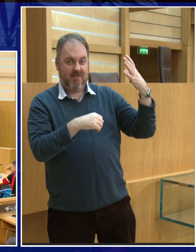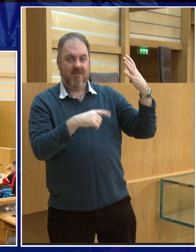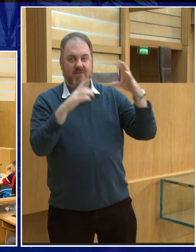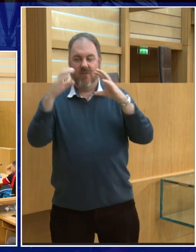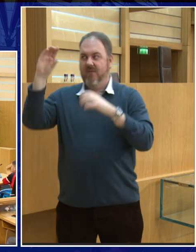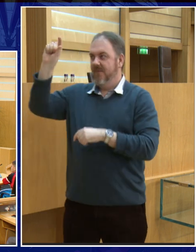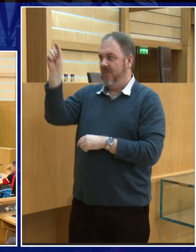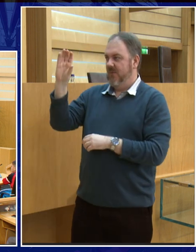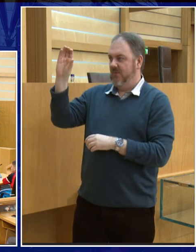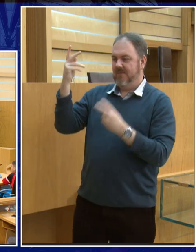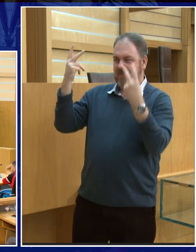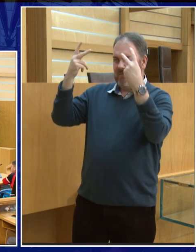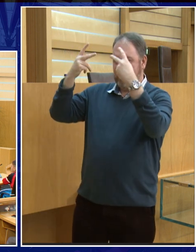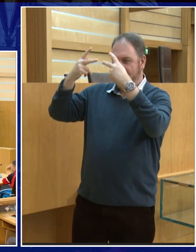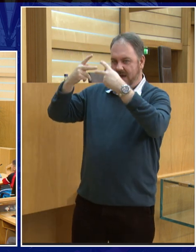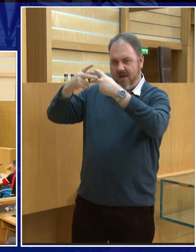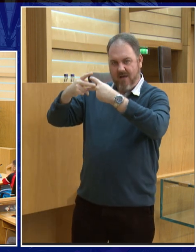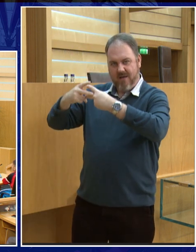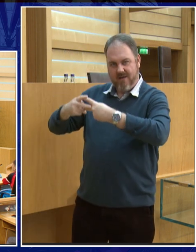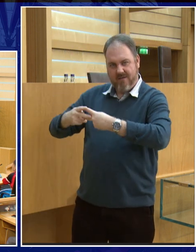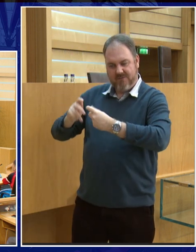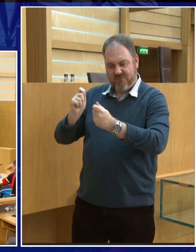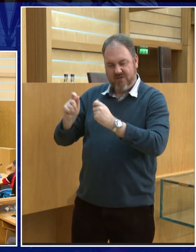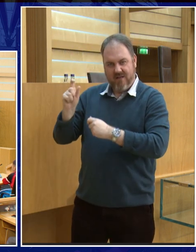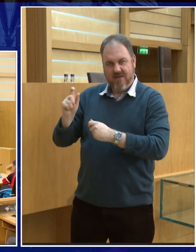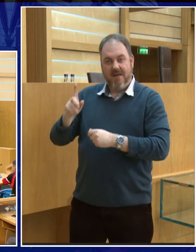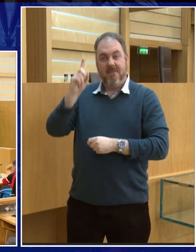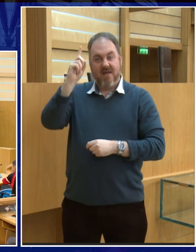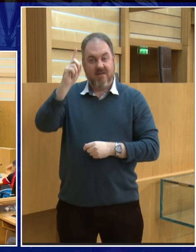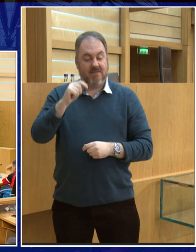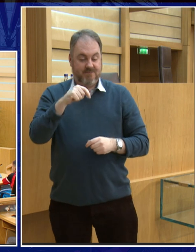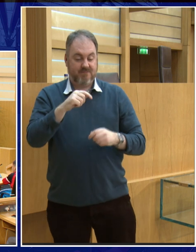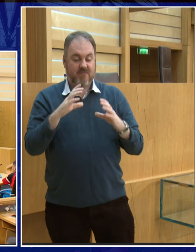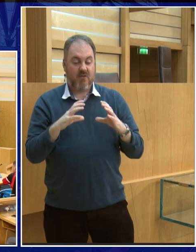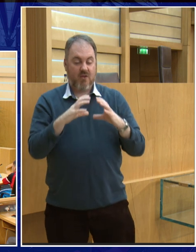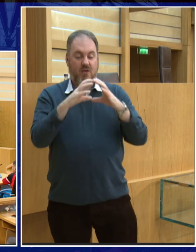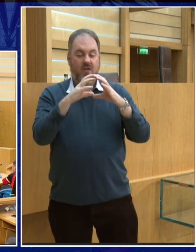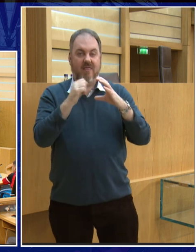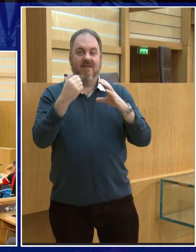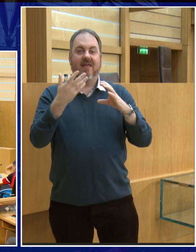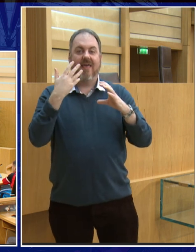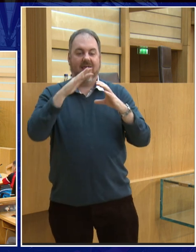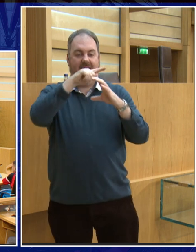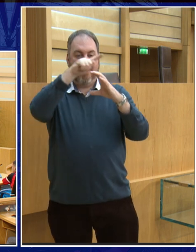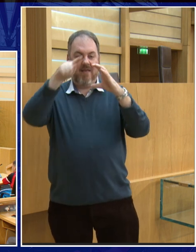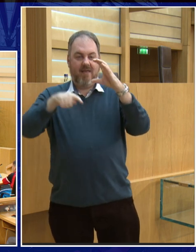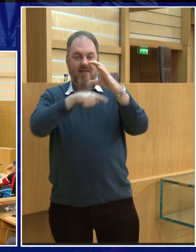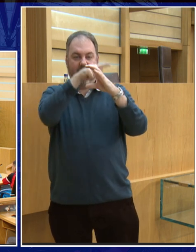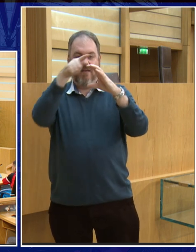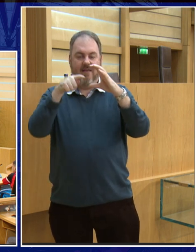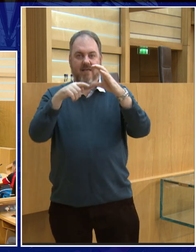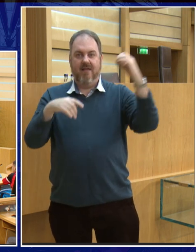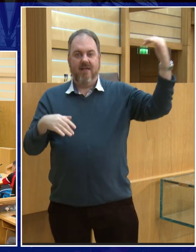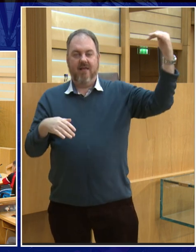and so the Moon should just disappear. But what actually happens, because the Earth's got an atmosphere, some of the light from the Sun goes through the Earth's atmosphere,